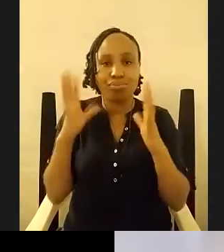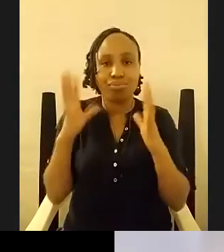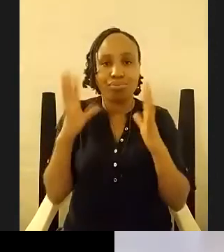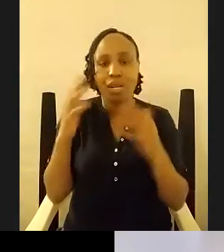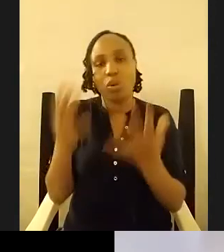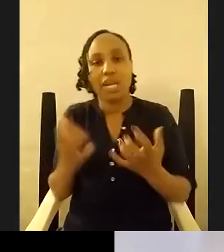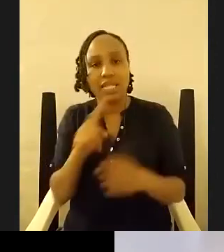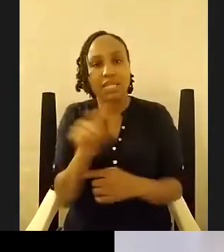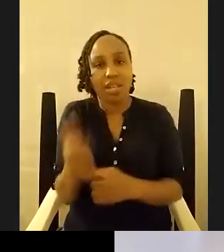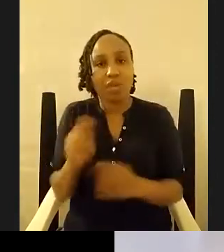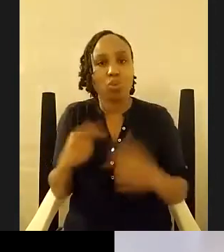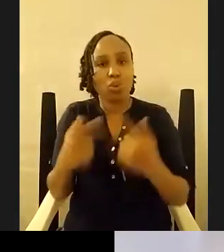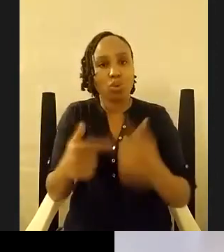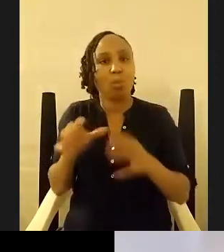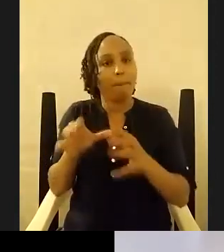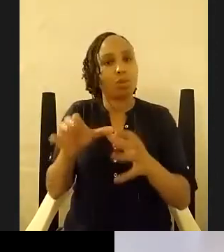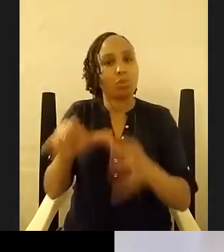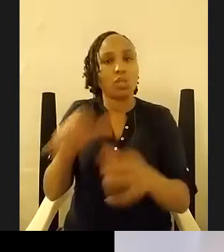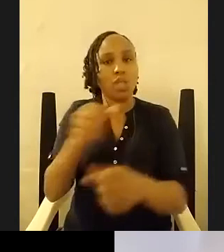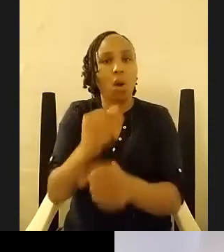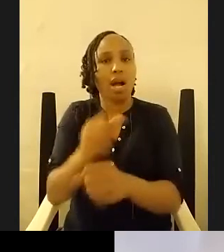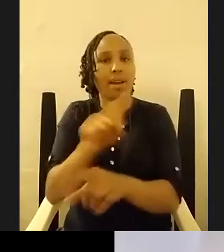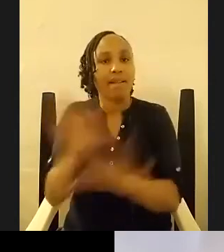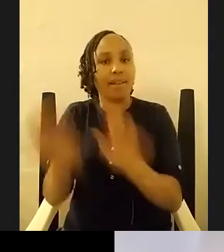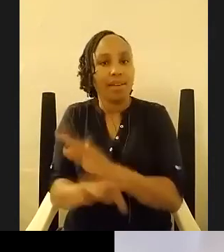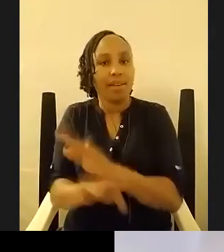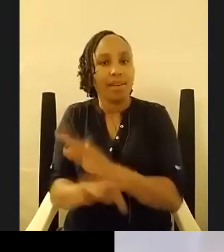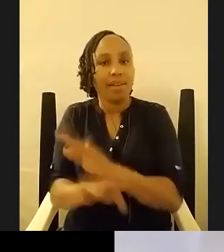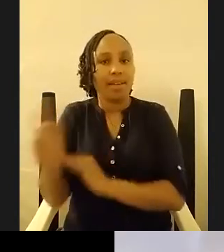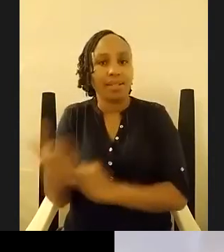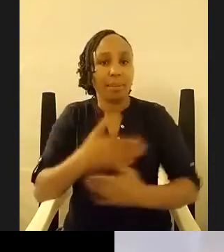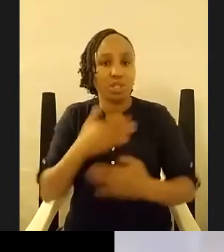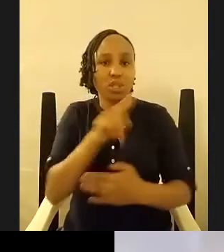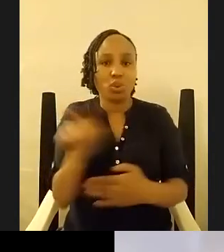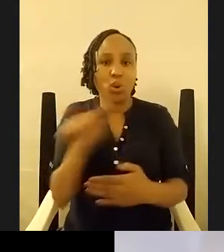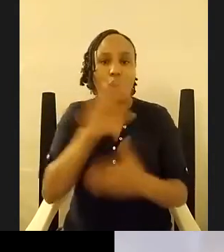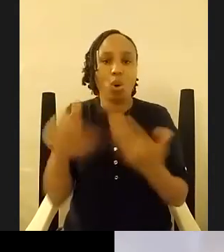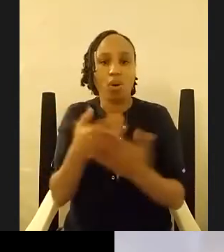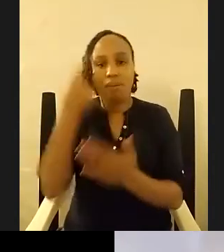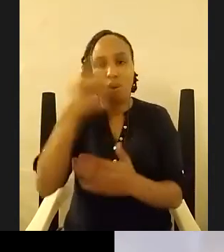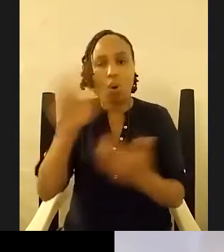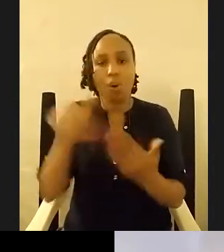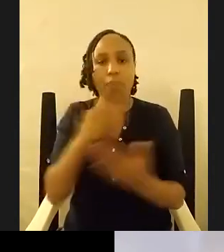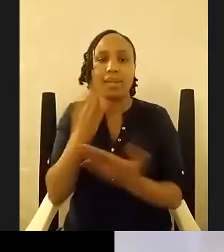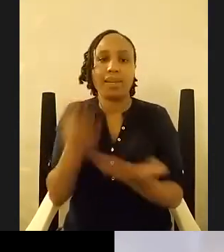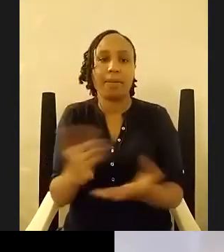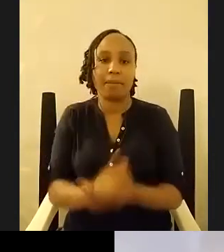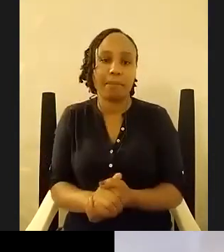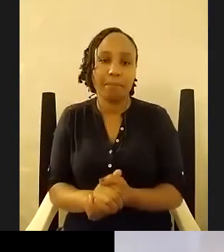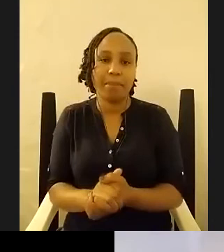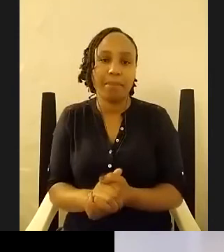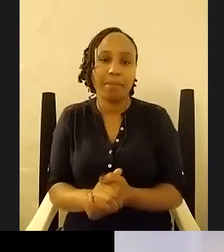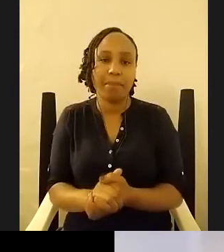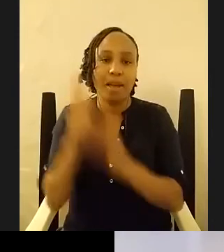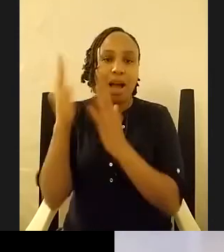and everything else i appreciate you all really for for all being here thank you and and hope this wasn't and i need to